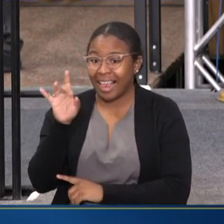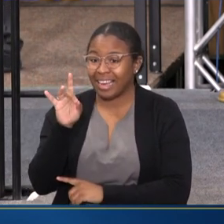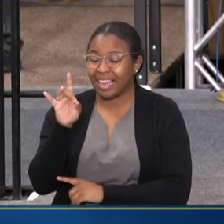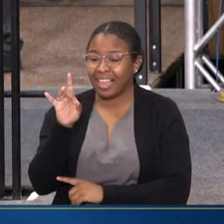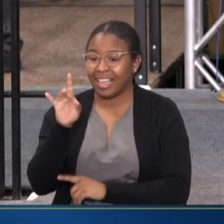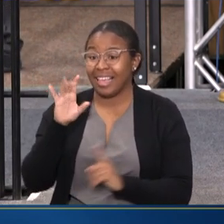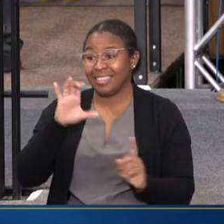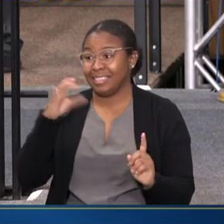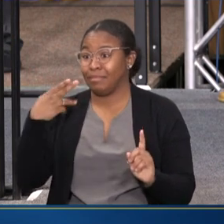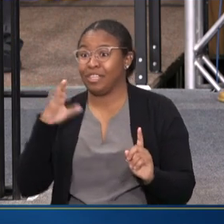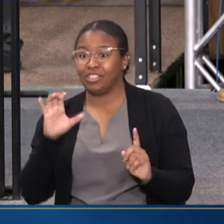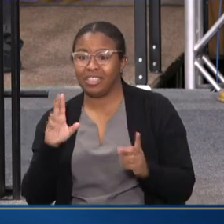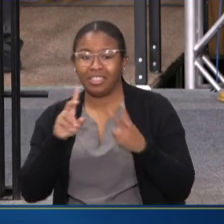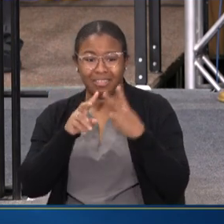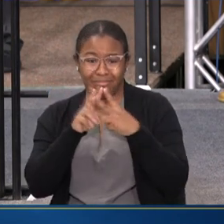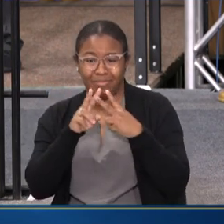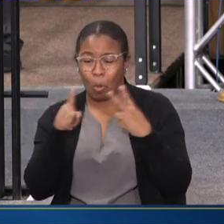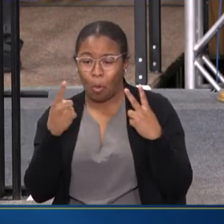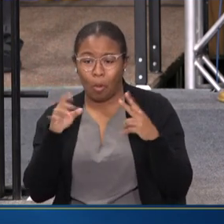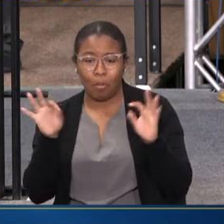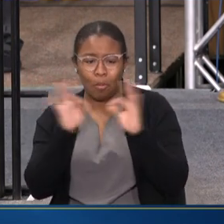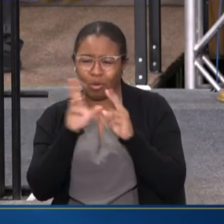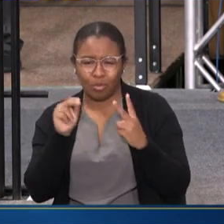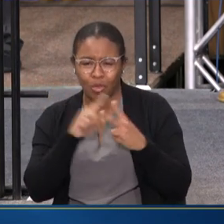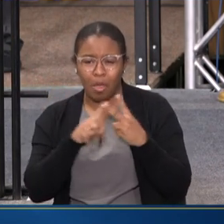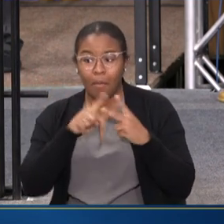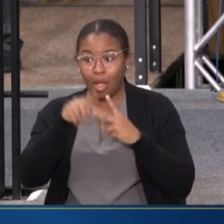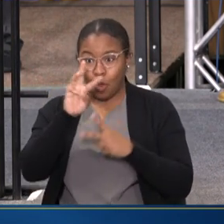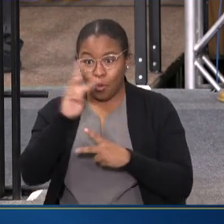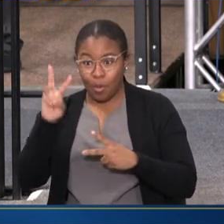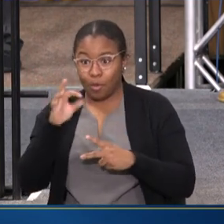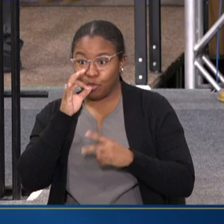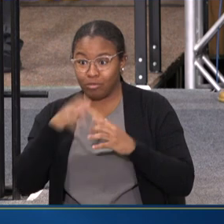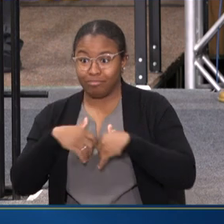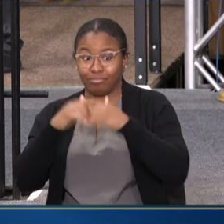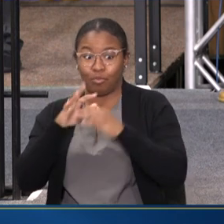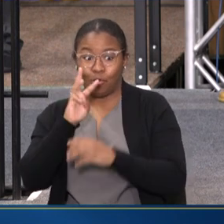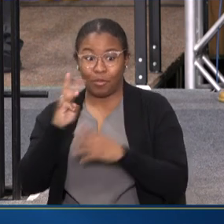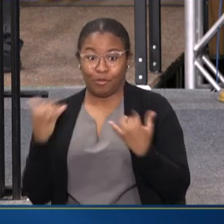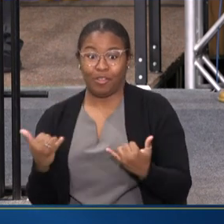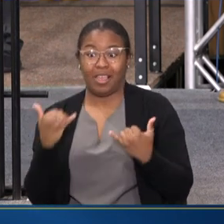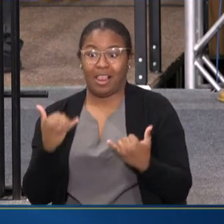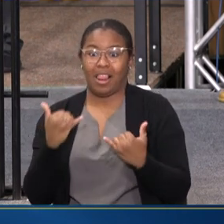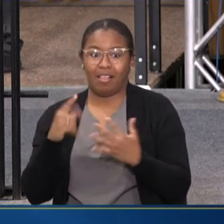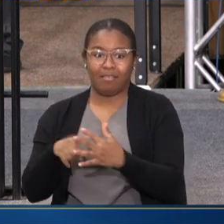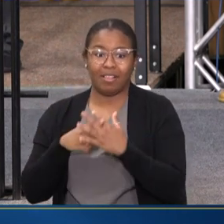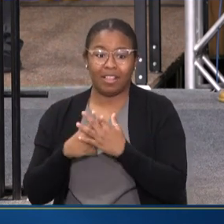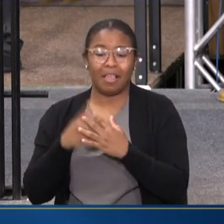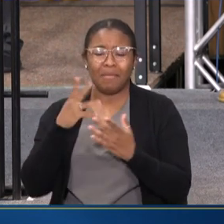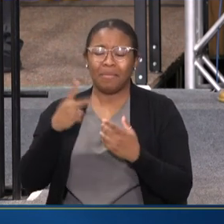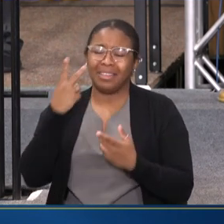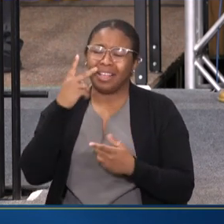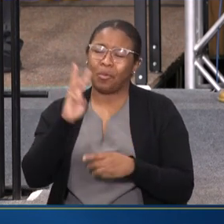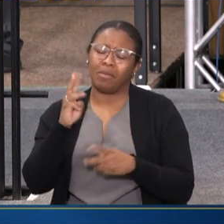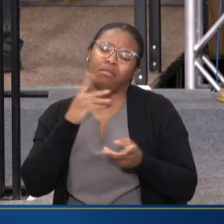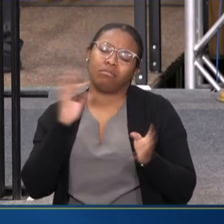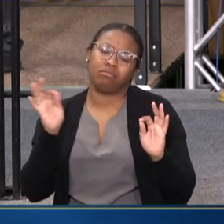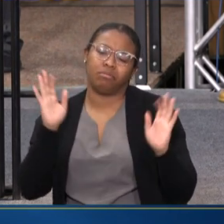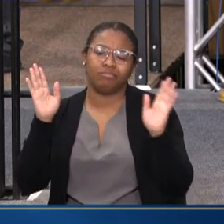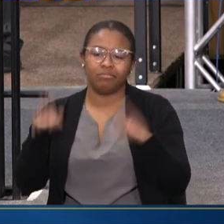JUST THE CCBHCs THAT ARE IMPORTANT. BUT THIS WEBSITE THAT WE'RE LAUNCHING TODAY, WHICH IN THE MIND OF MANY PEOPLE MAY BE NOTHING,